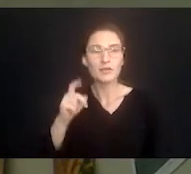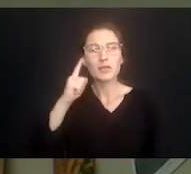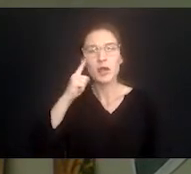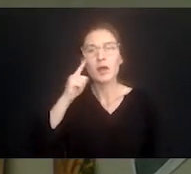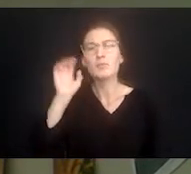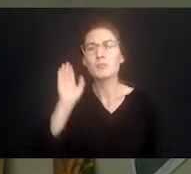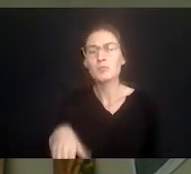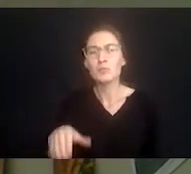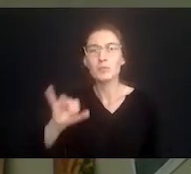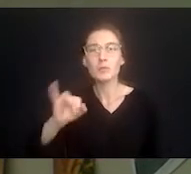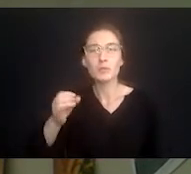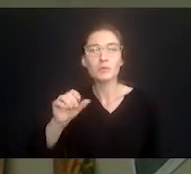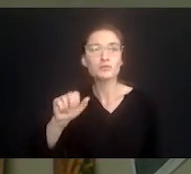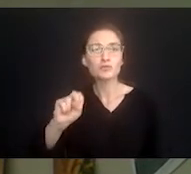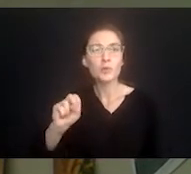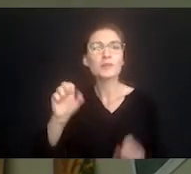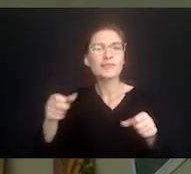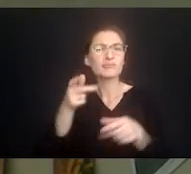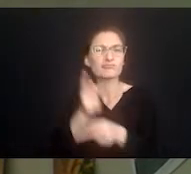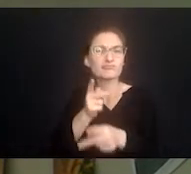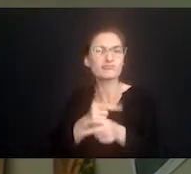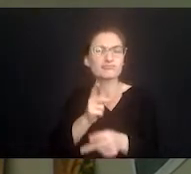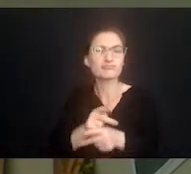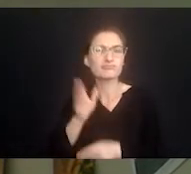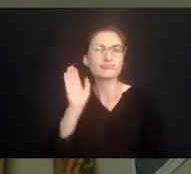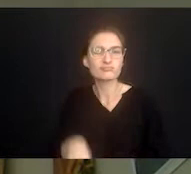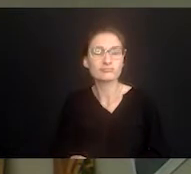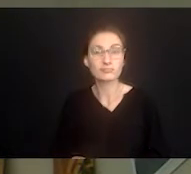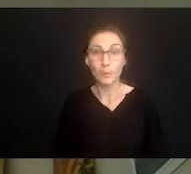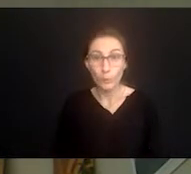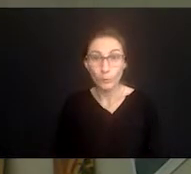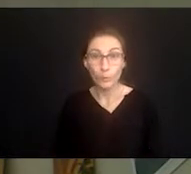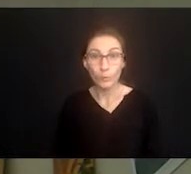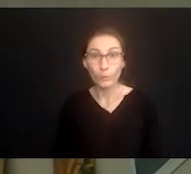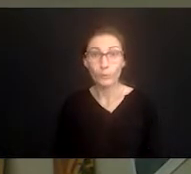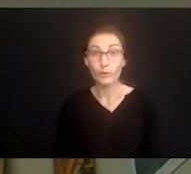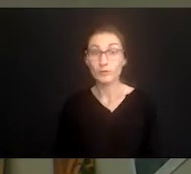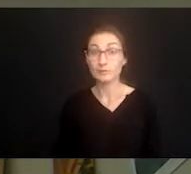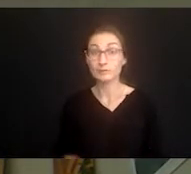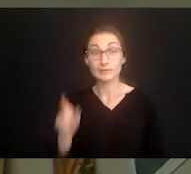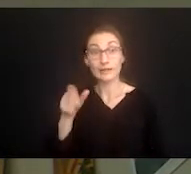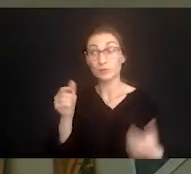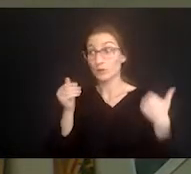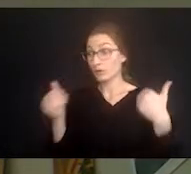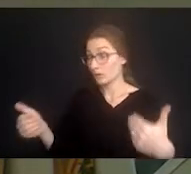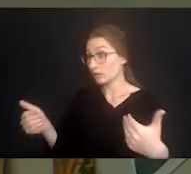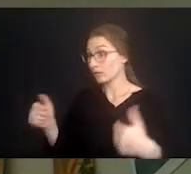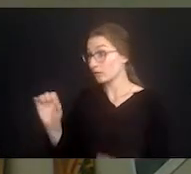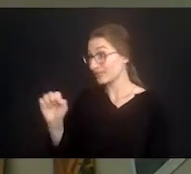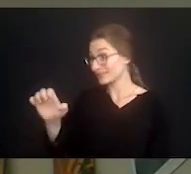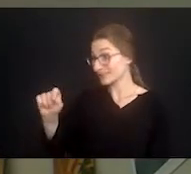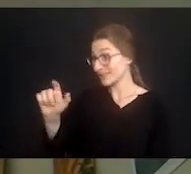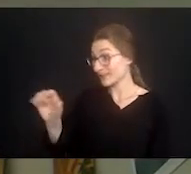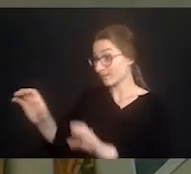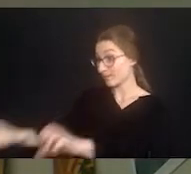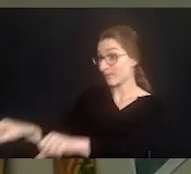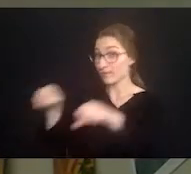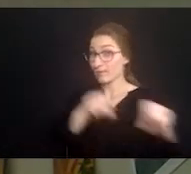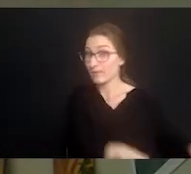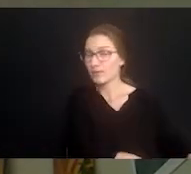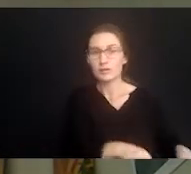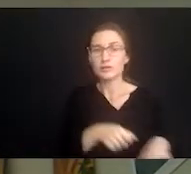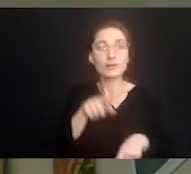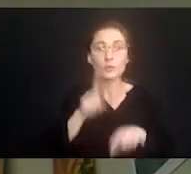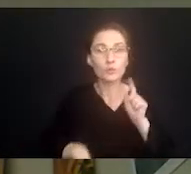And Jerry said, oh, that won't be any problem. Joan will take care of it tomorrow. So as Jerry went to go get in the van, he realized he could not